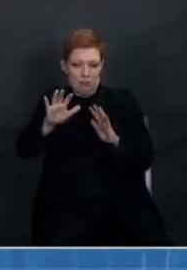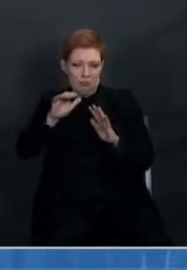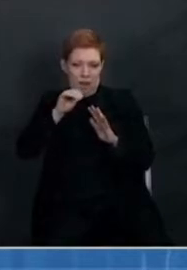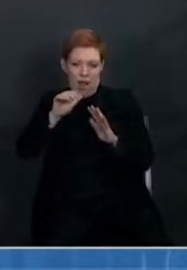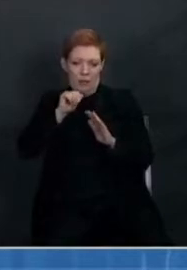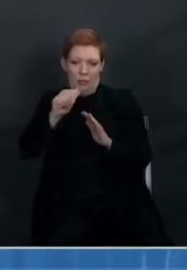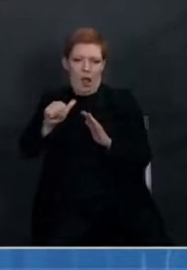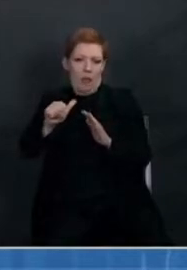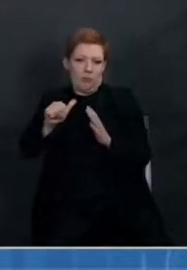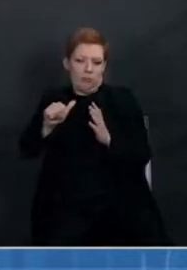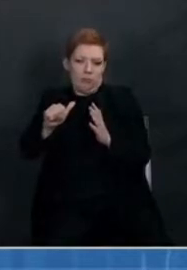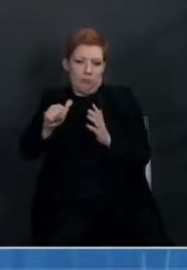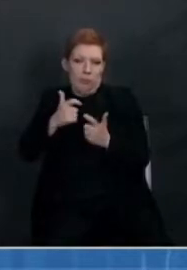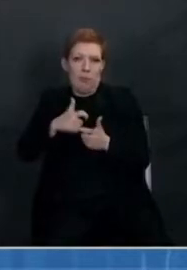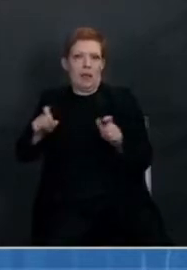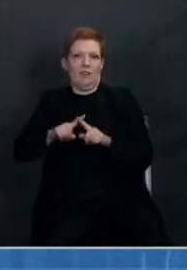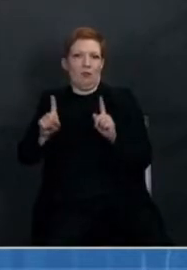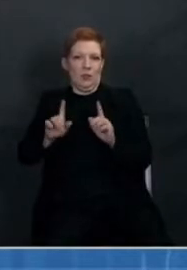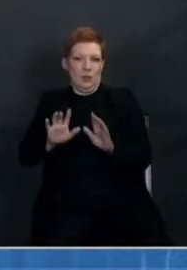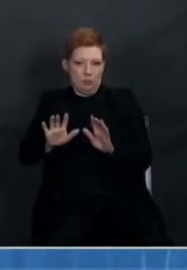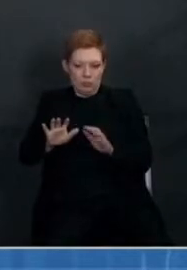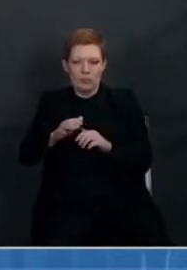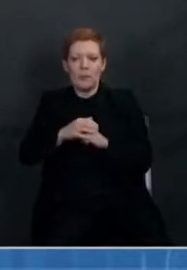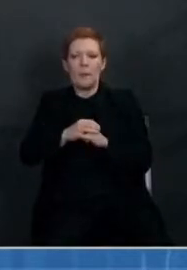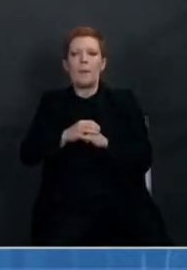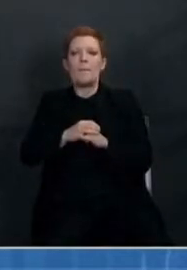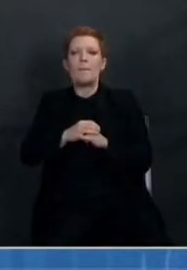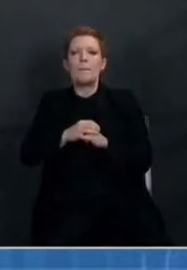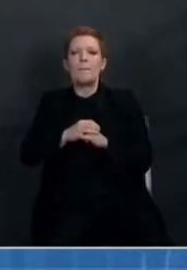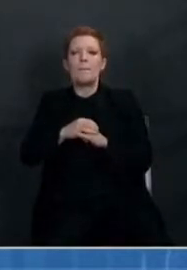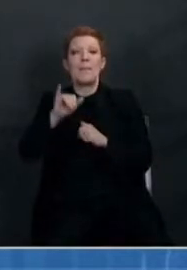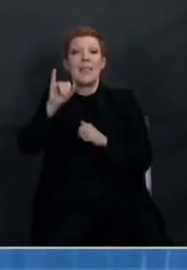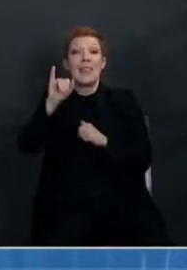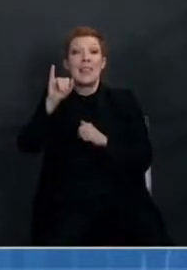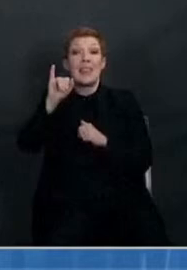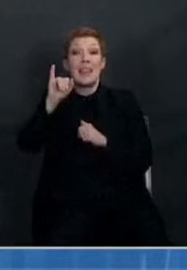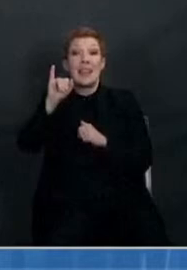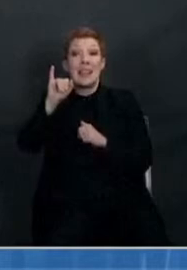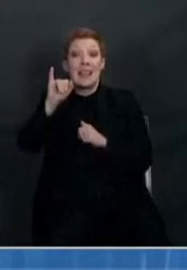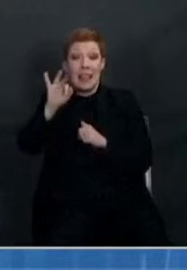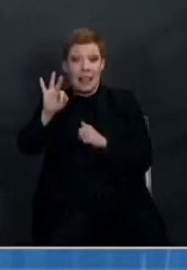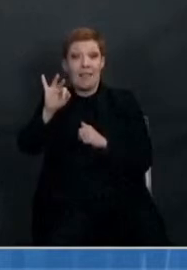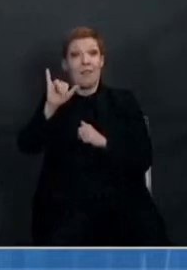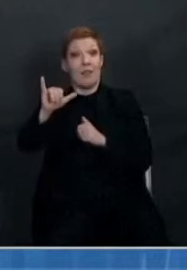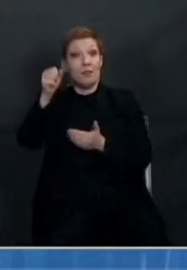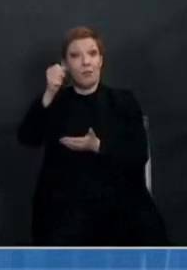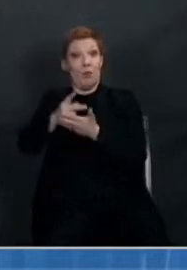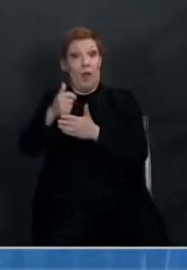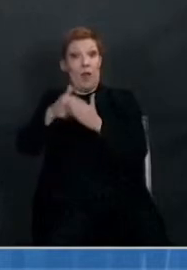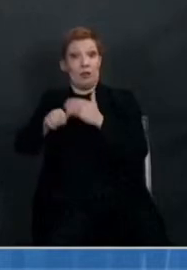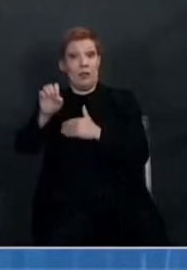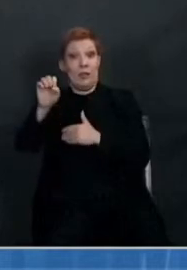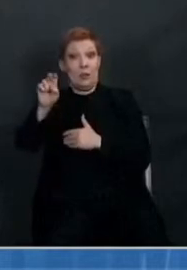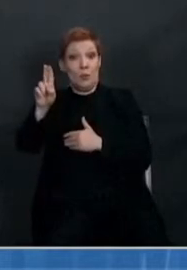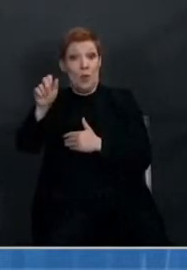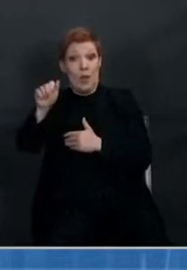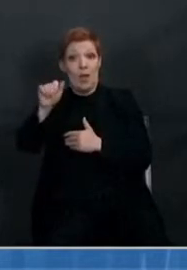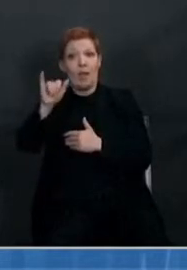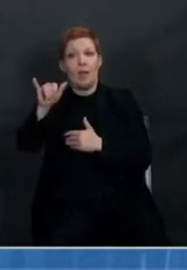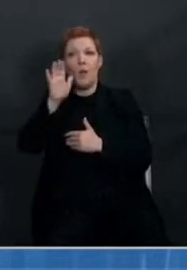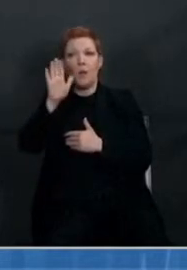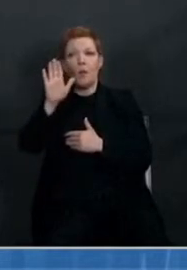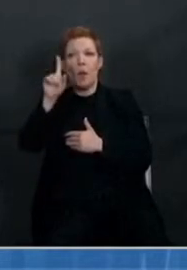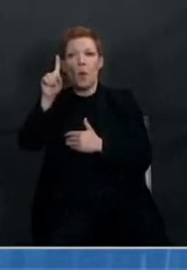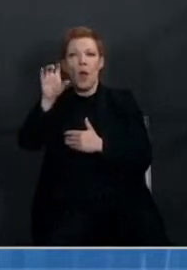their commitment, the schedule, if it were to be approved under EUA, would be about 100,000, 100 million